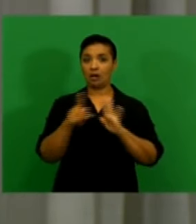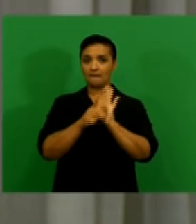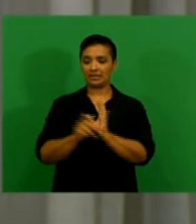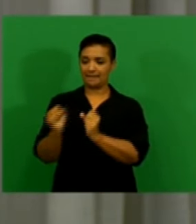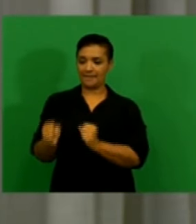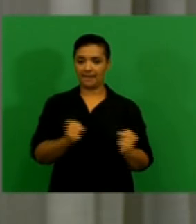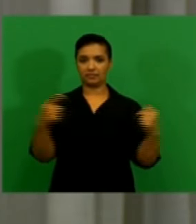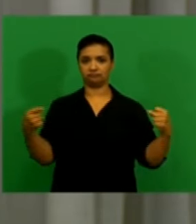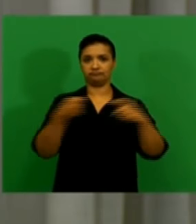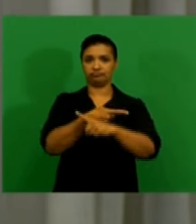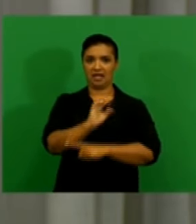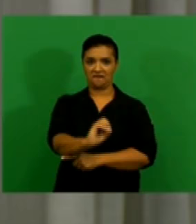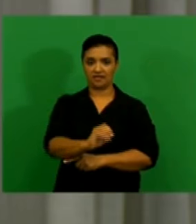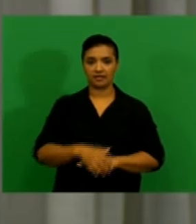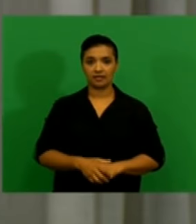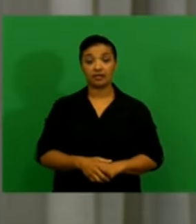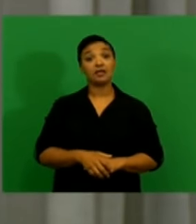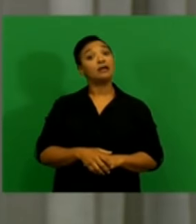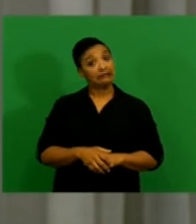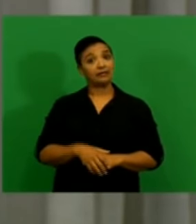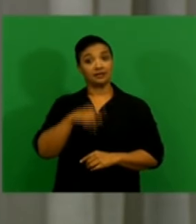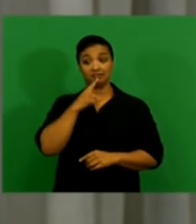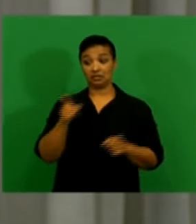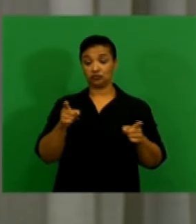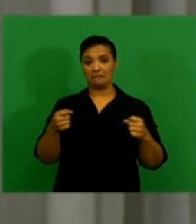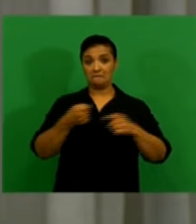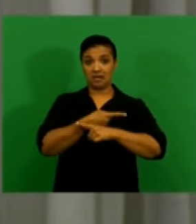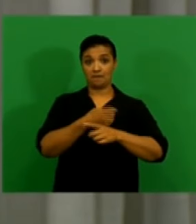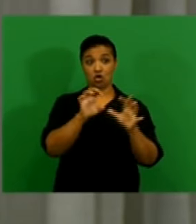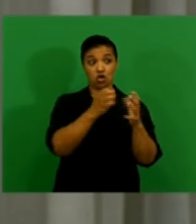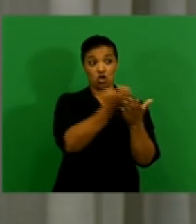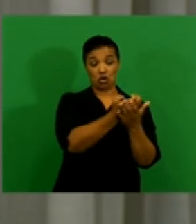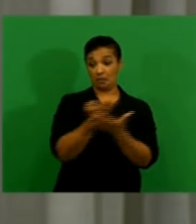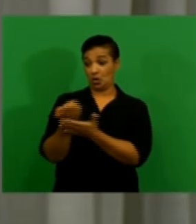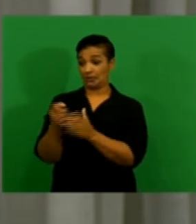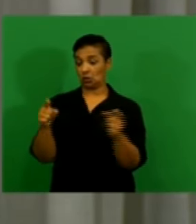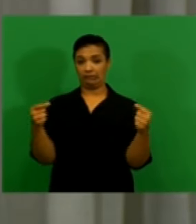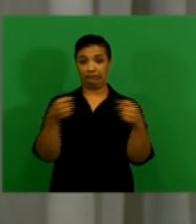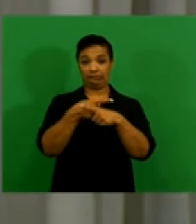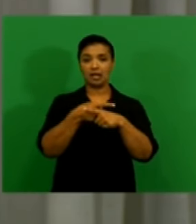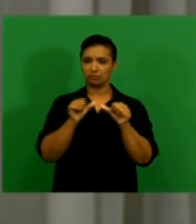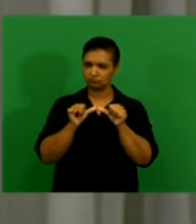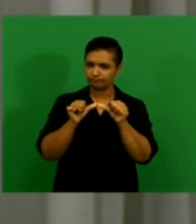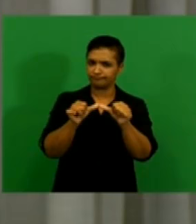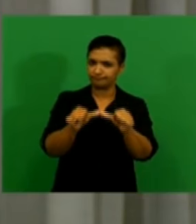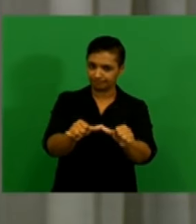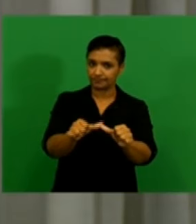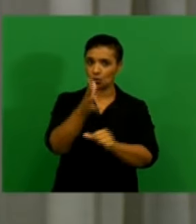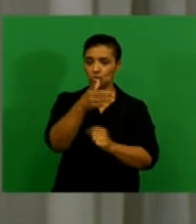policy stances. This divergence between the advanced economies is likely to persist for some time.